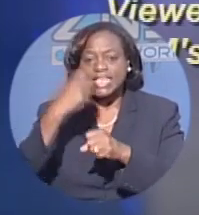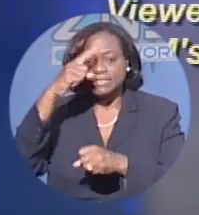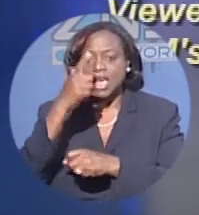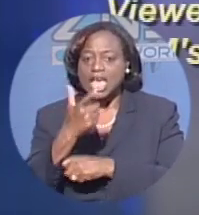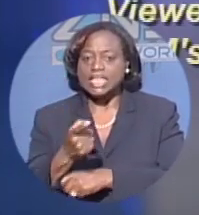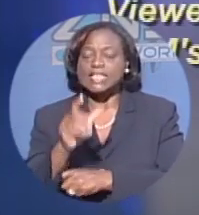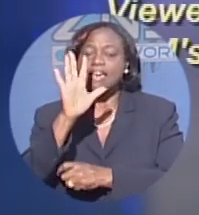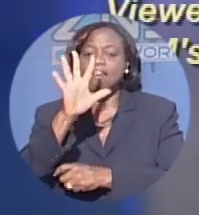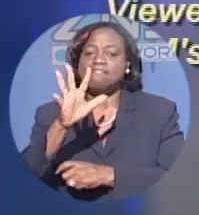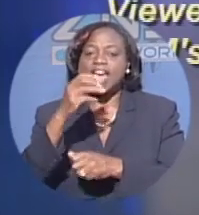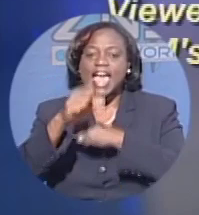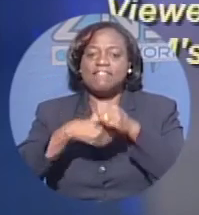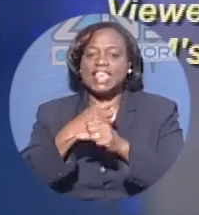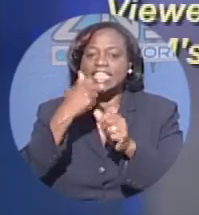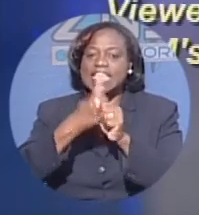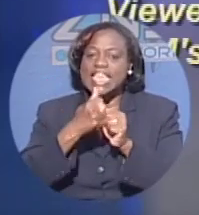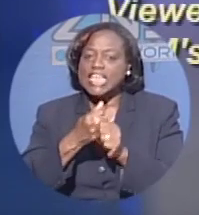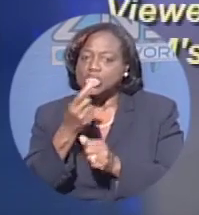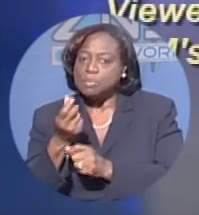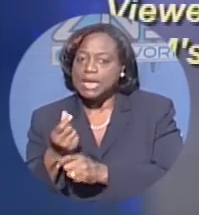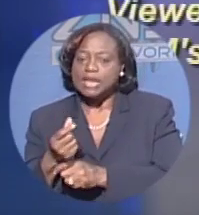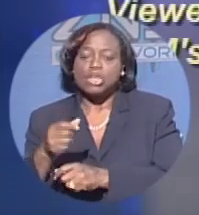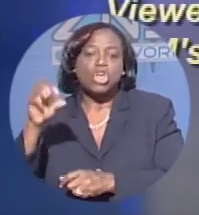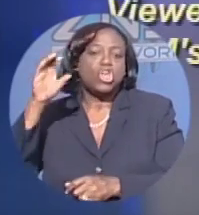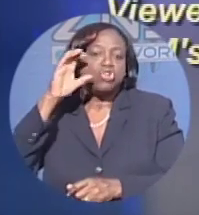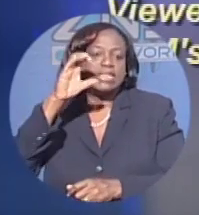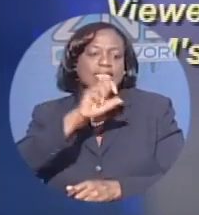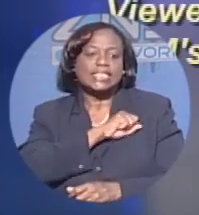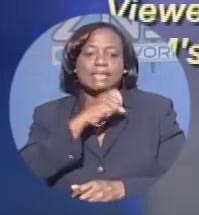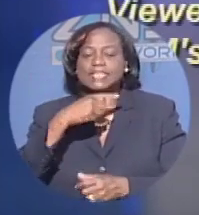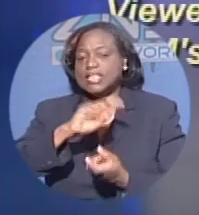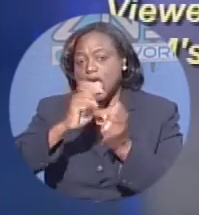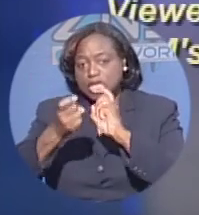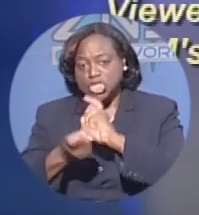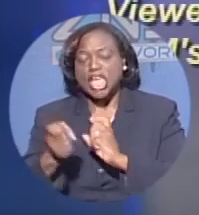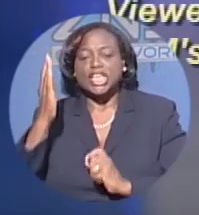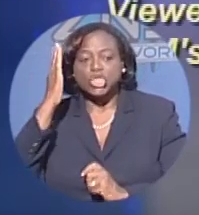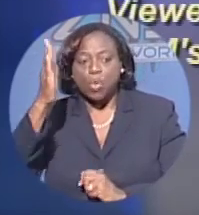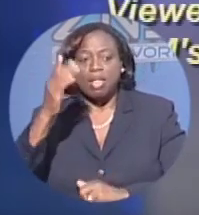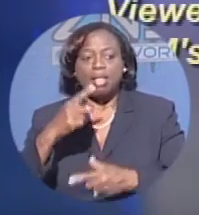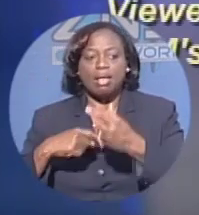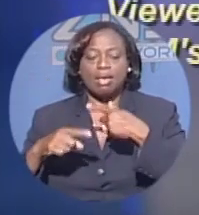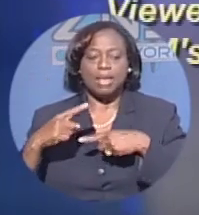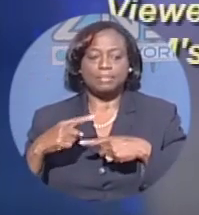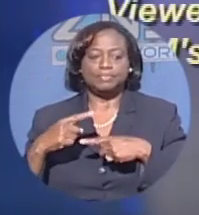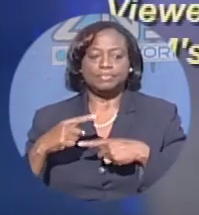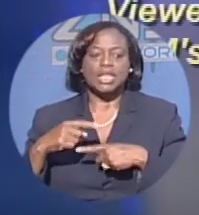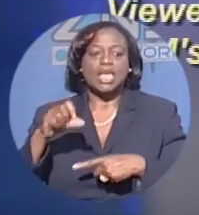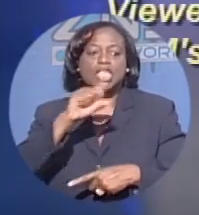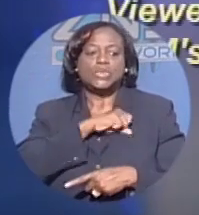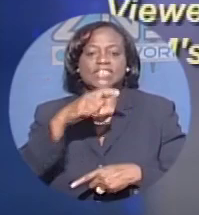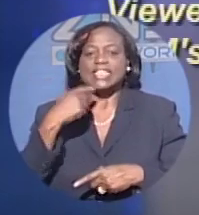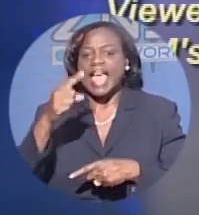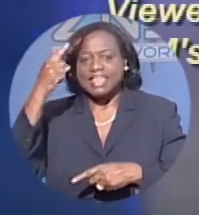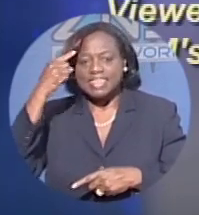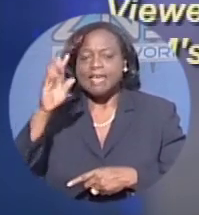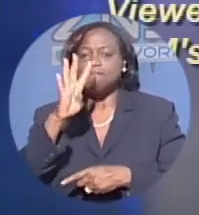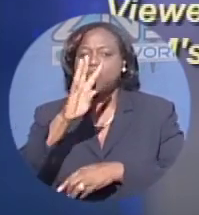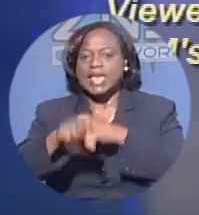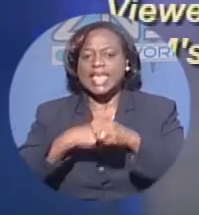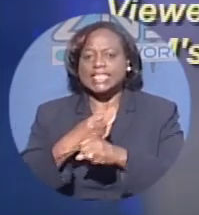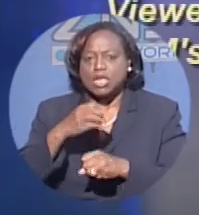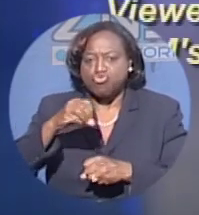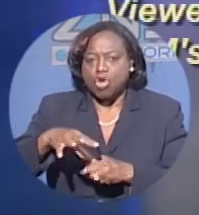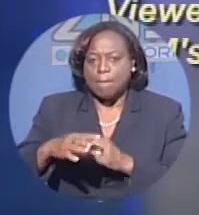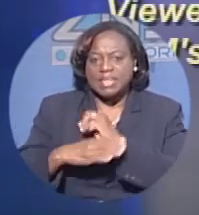years each bullet. Chrissy Stubbs said, Change will come, and she's optimistic. Nita Smith said, I think 4 years is a drop in the